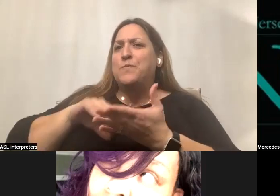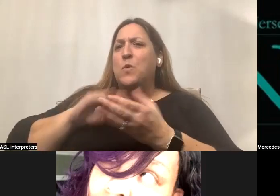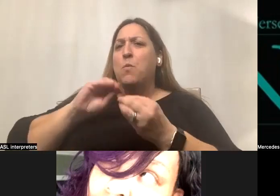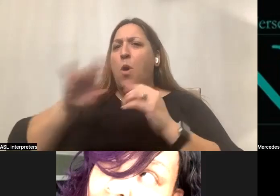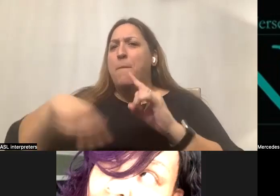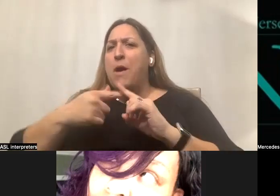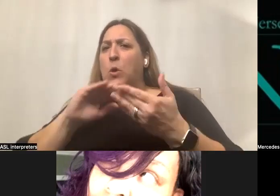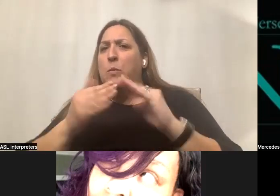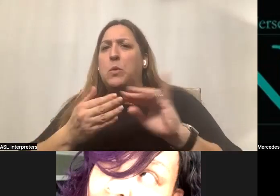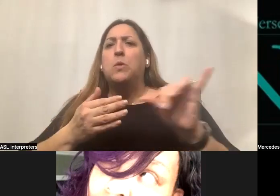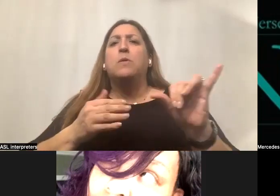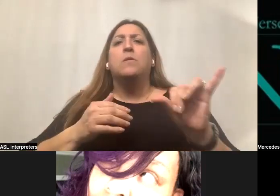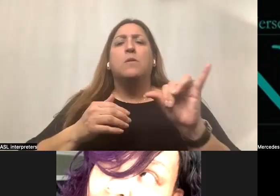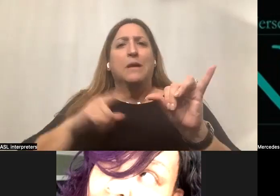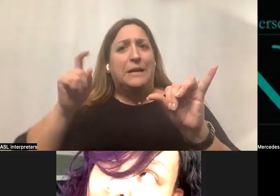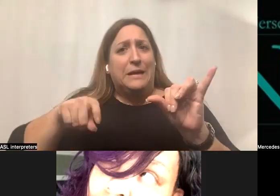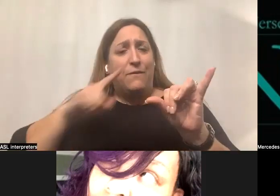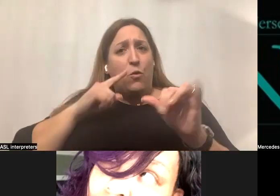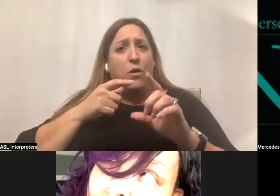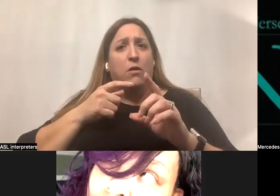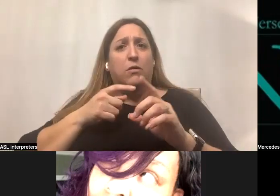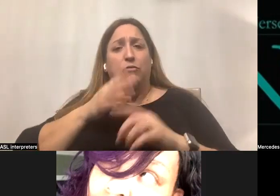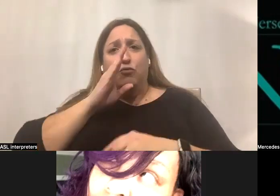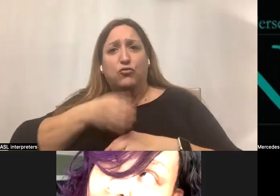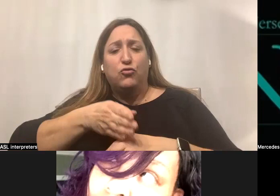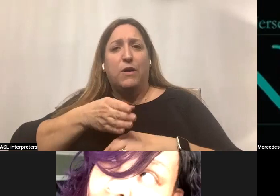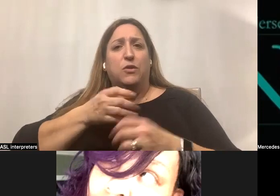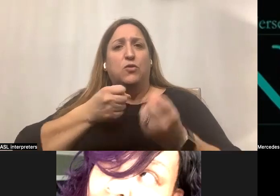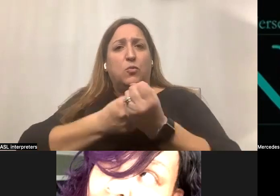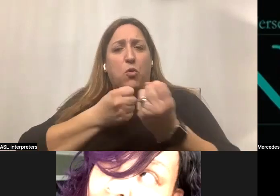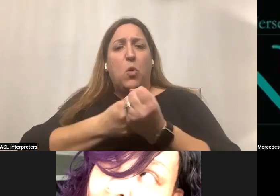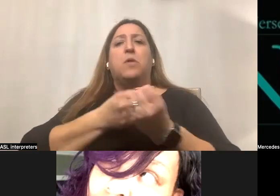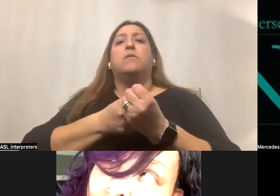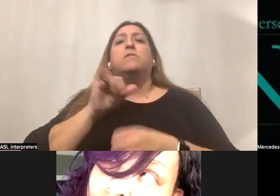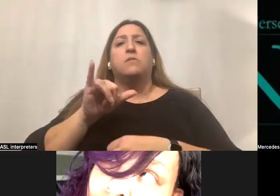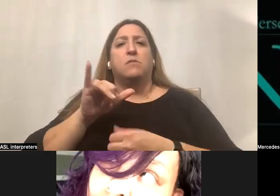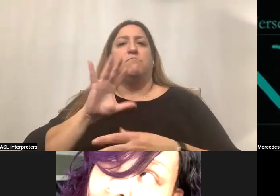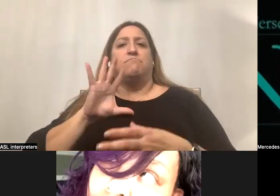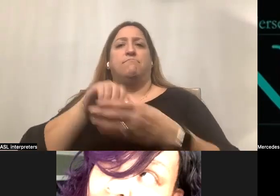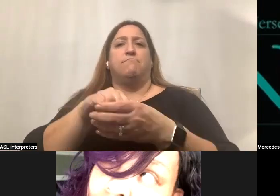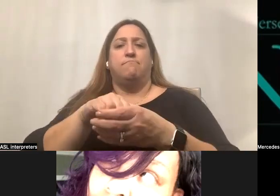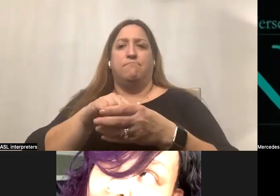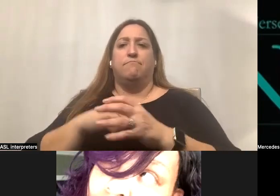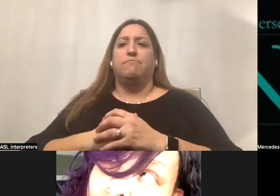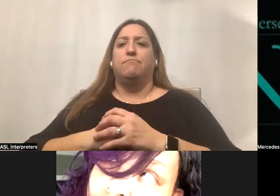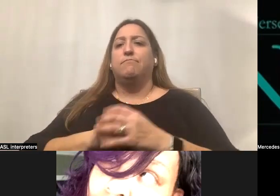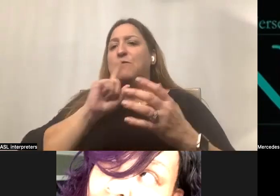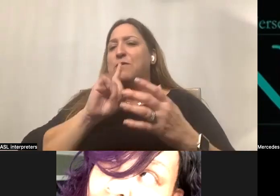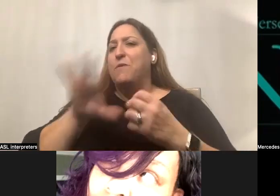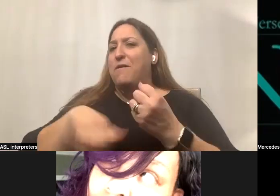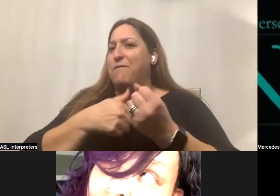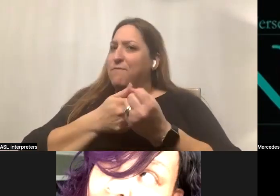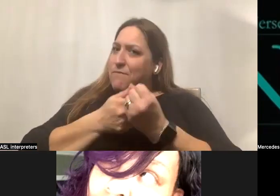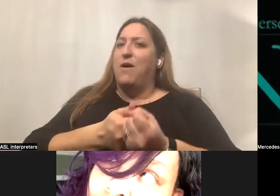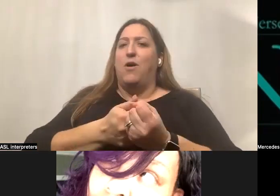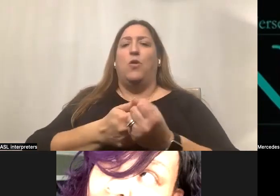more about, there's a need for direct supports or self-directed employees, that's how I became involved. So I really wanted to follow that passion. I